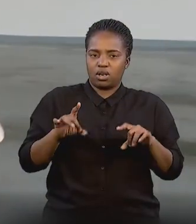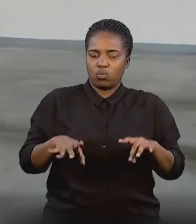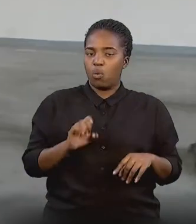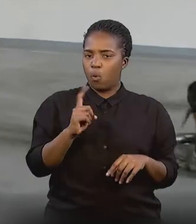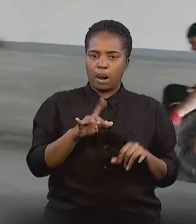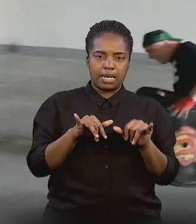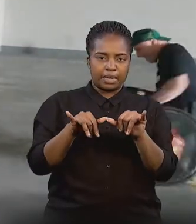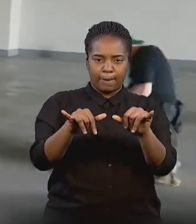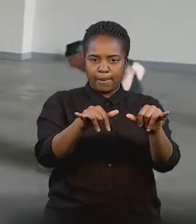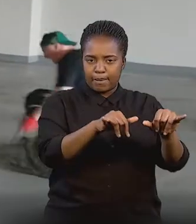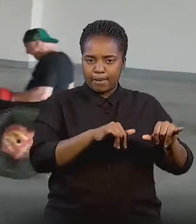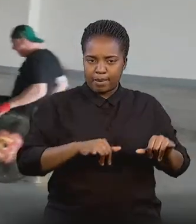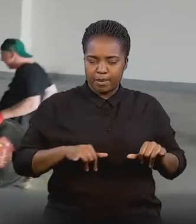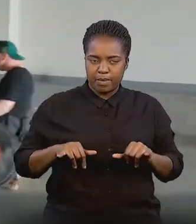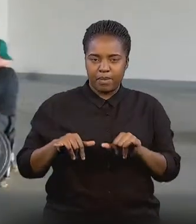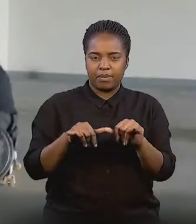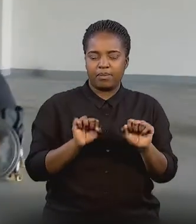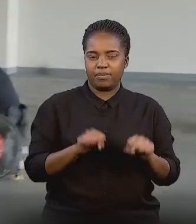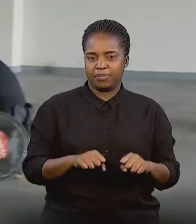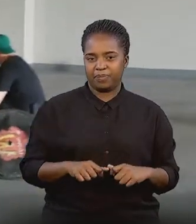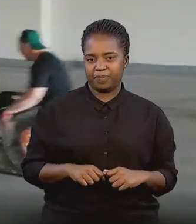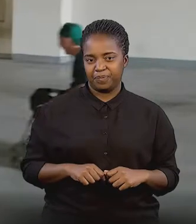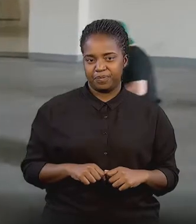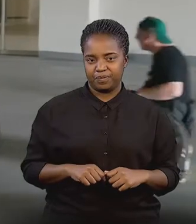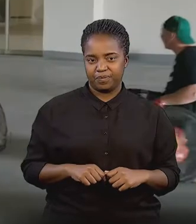because everyone there is in the same situation as what you are.